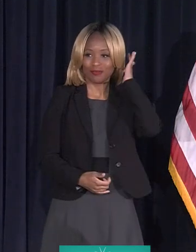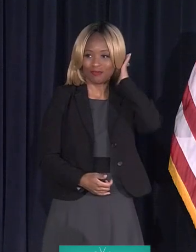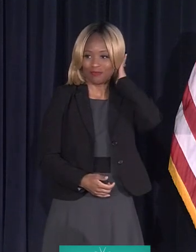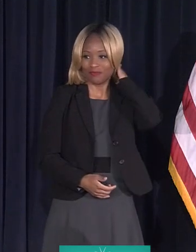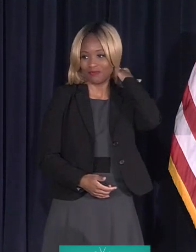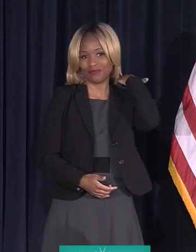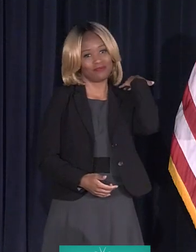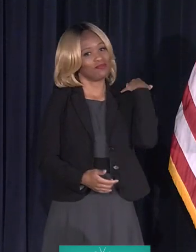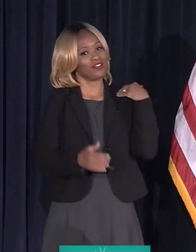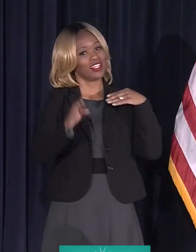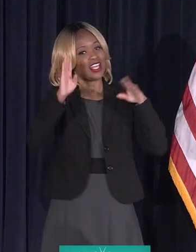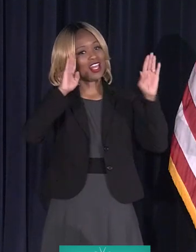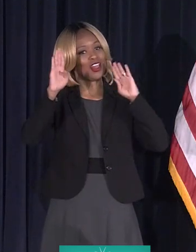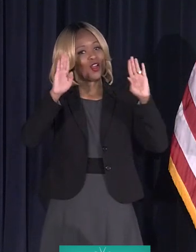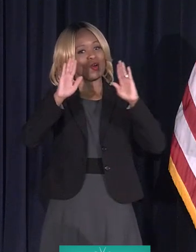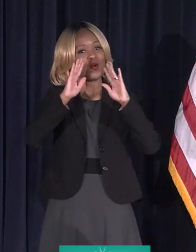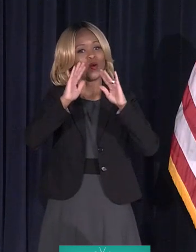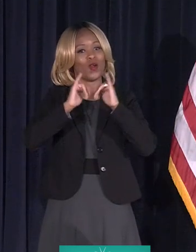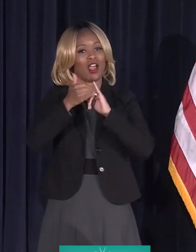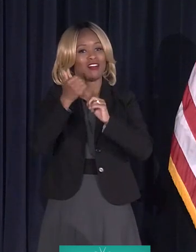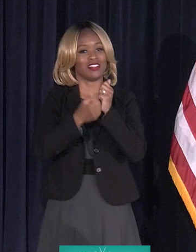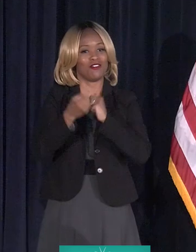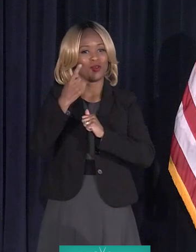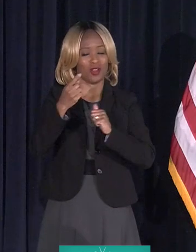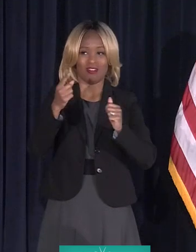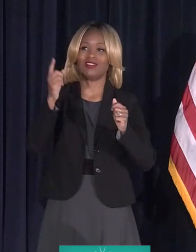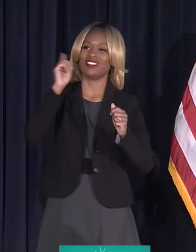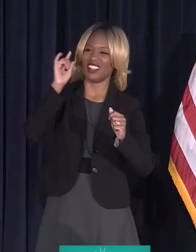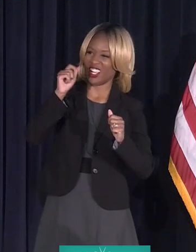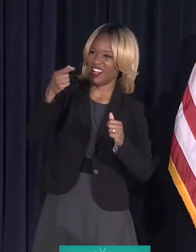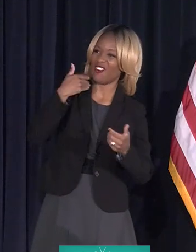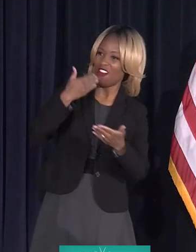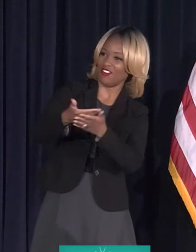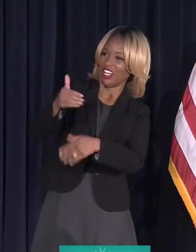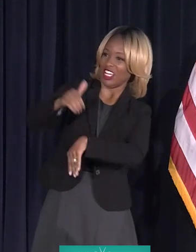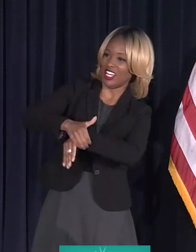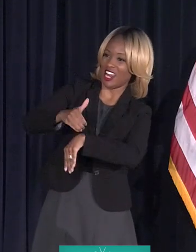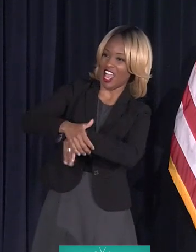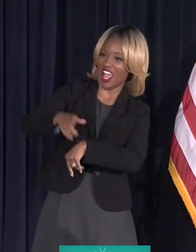How's everyone doing tonight? Hello, Mayor. Well, it sounds like you're having a good night.